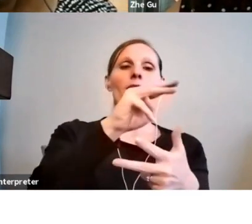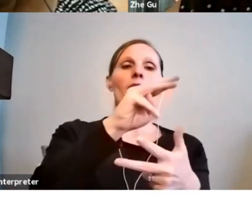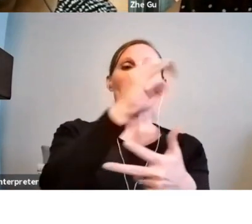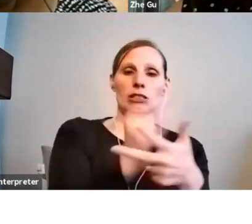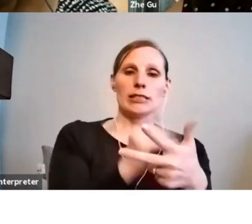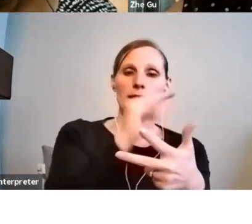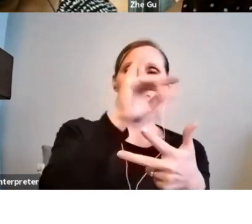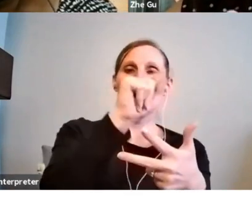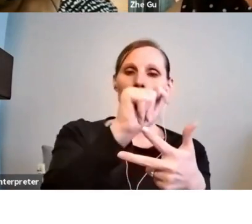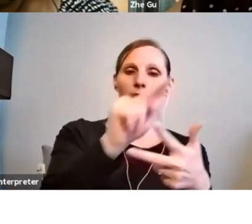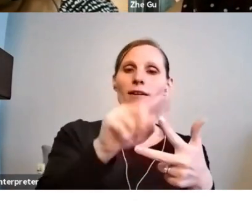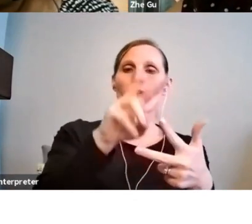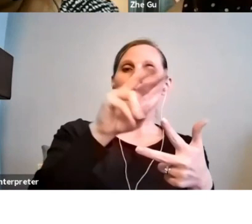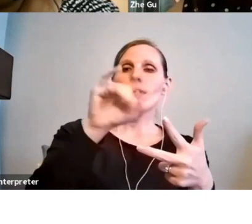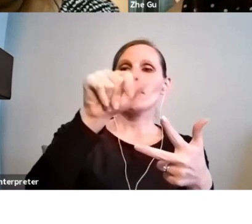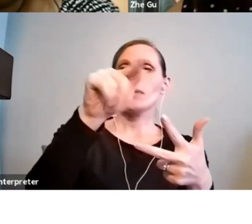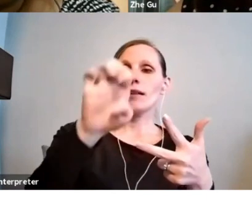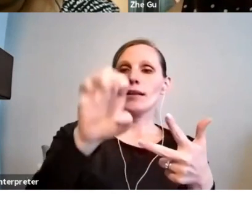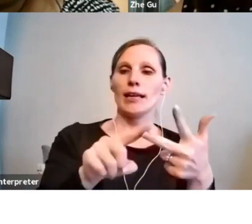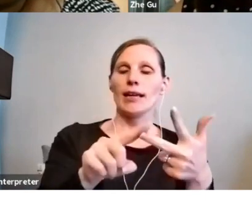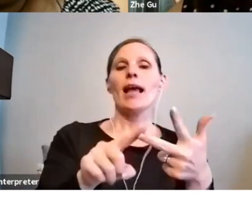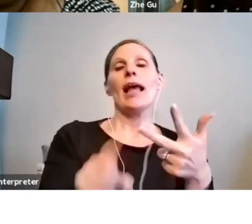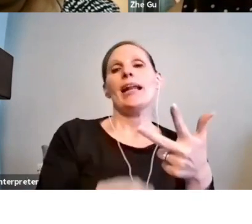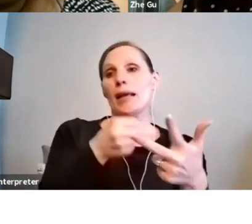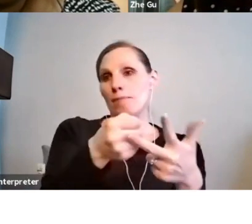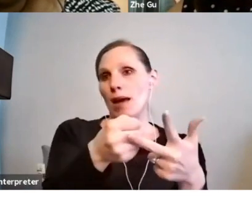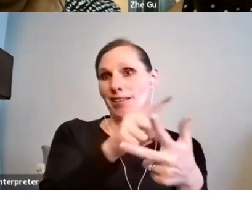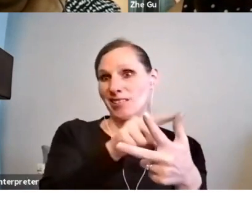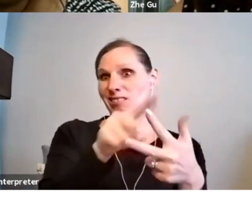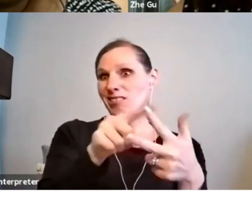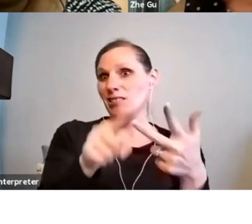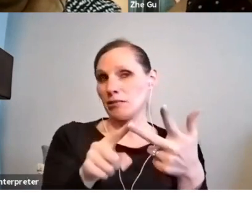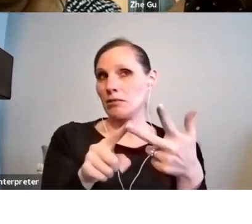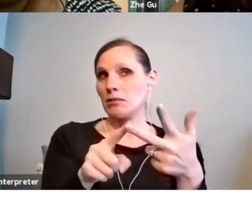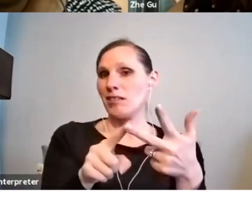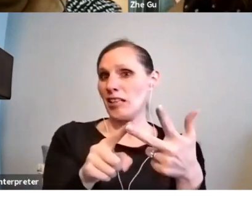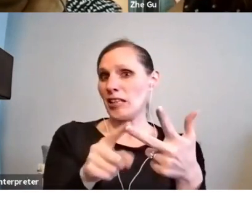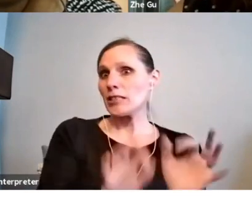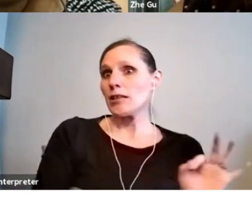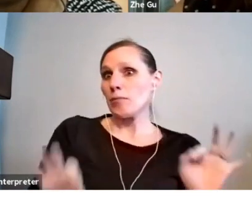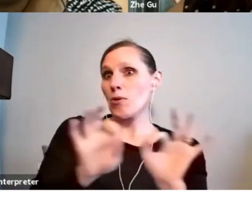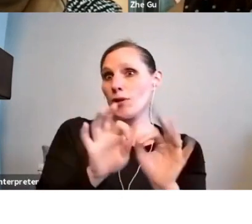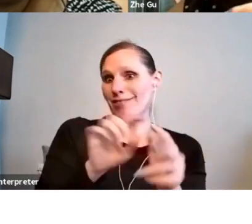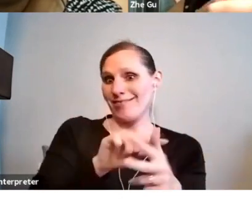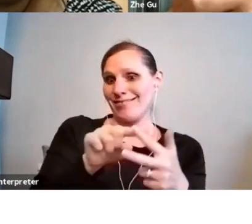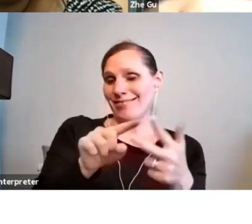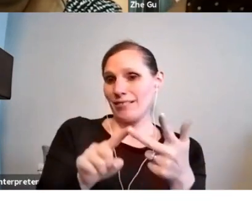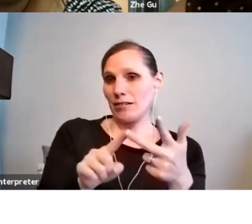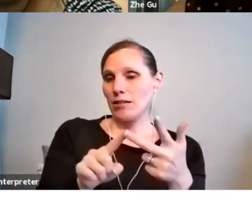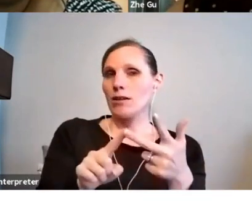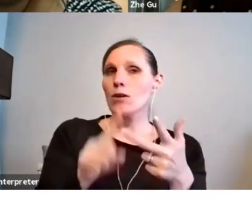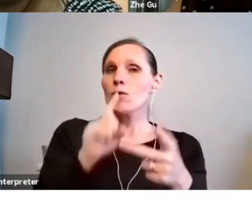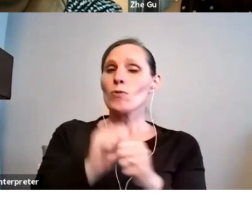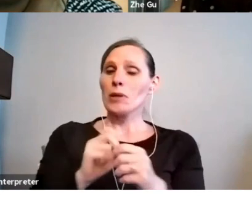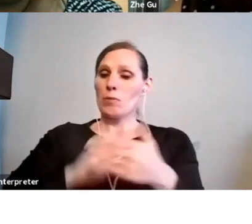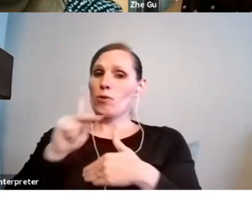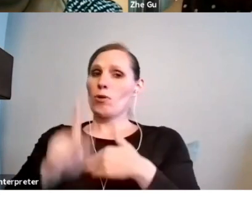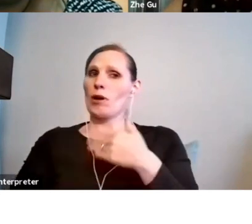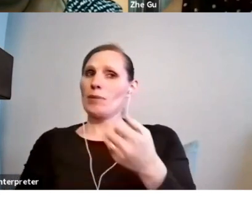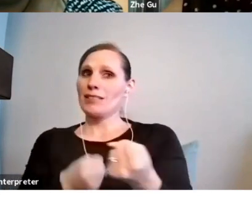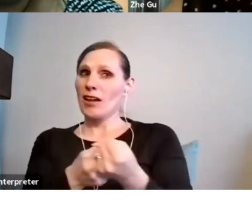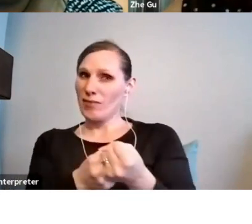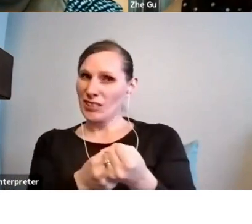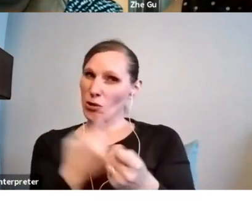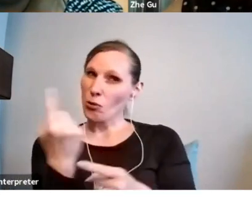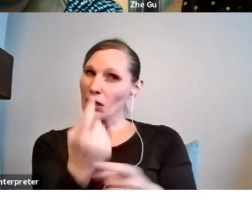So while our programs don't necessarily specifically support the commercial aspect of